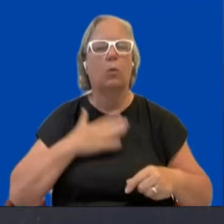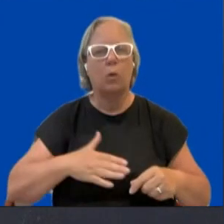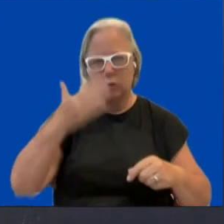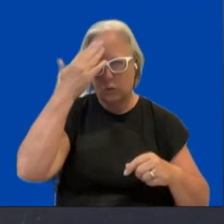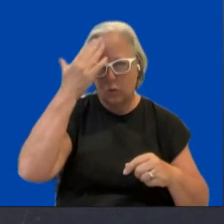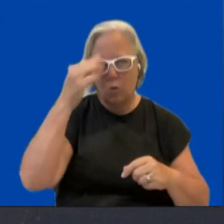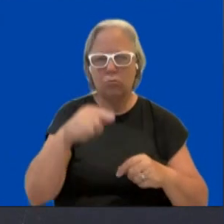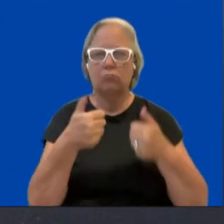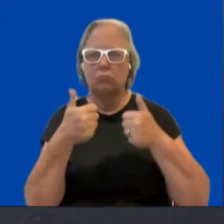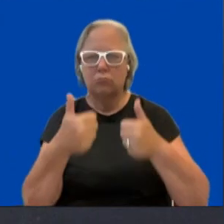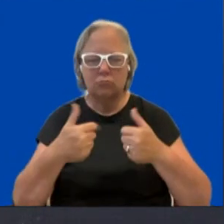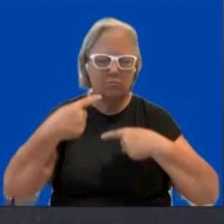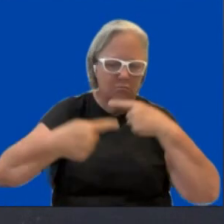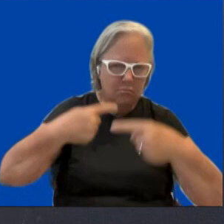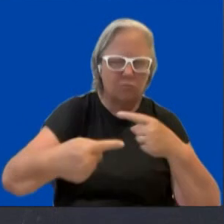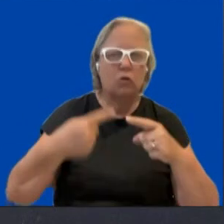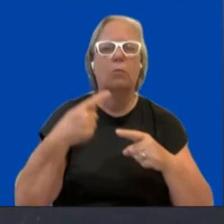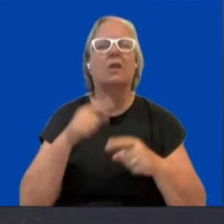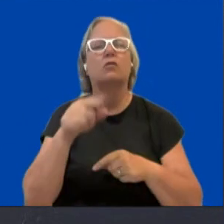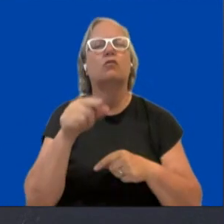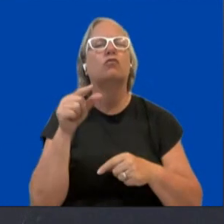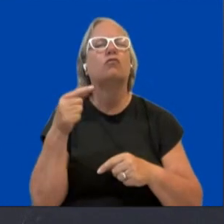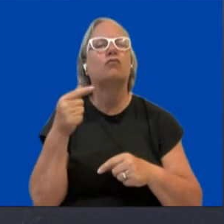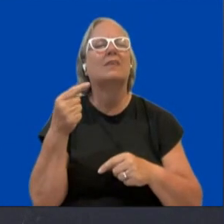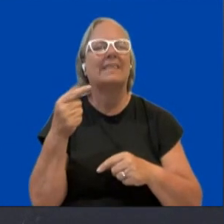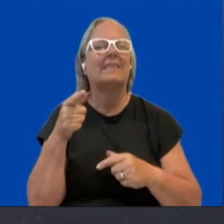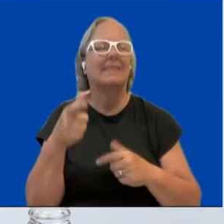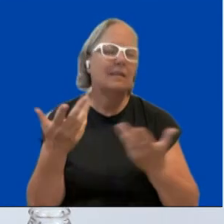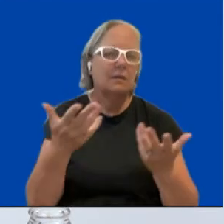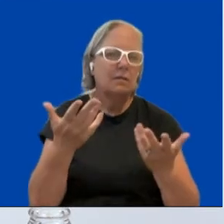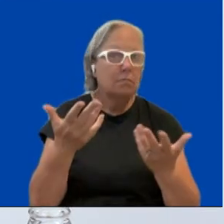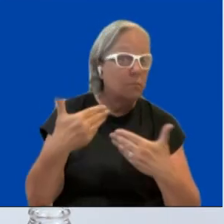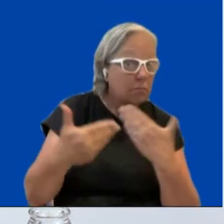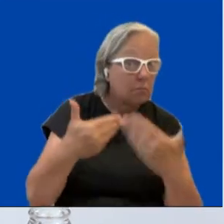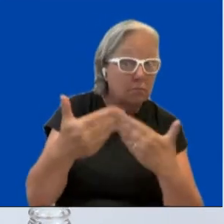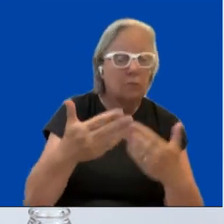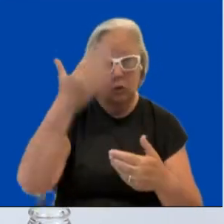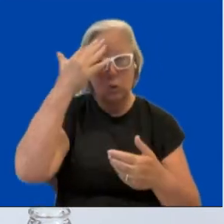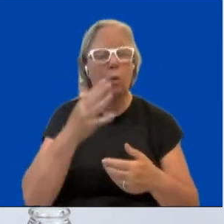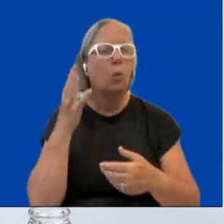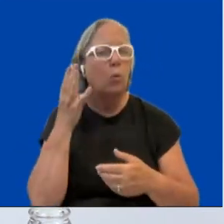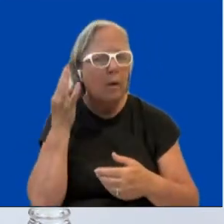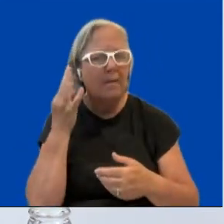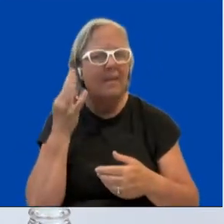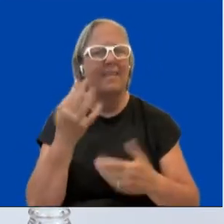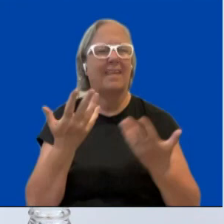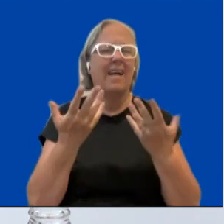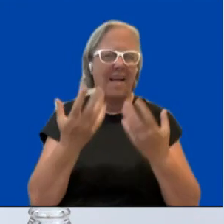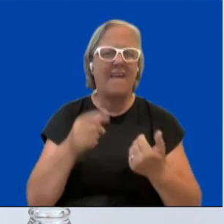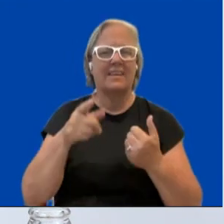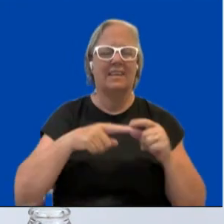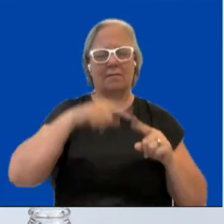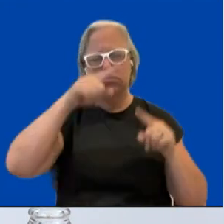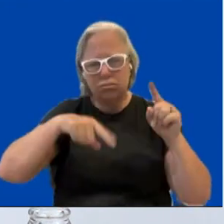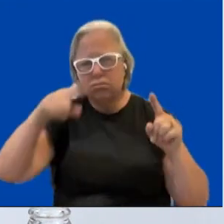energy transition because we know that women in all their diversities can reap huge profits and benefits